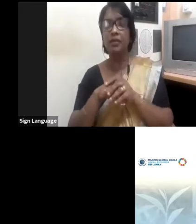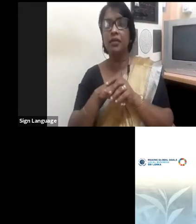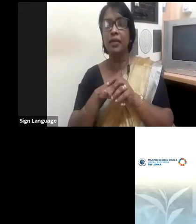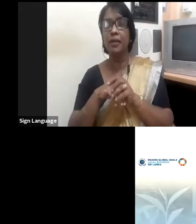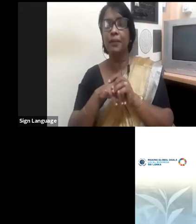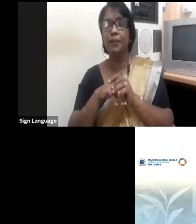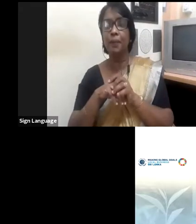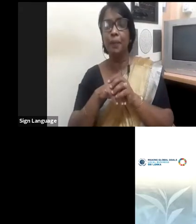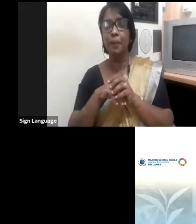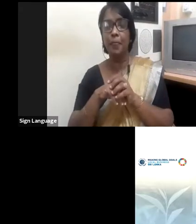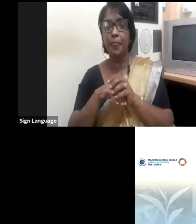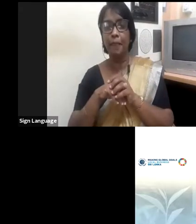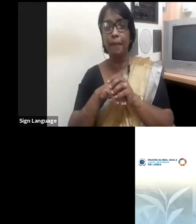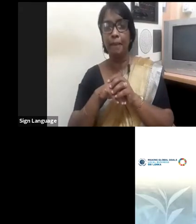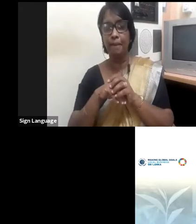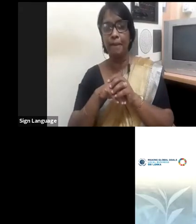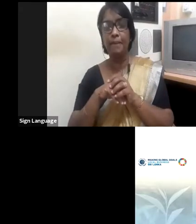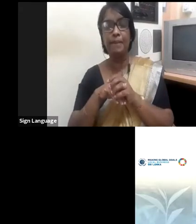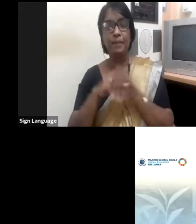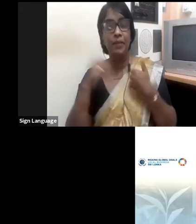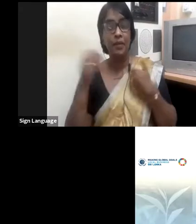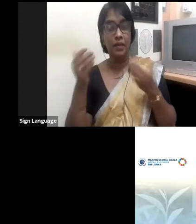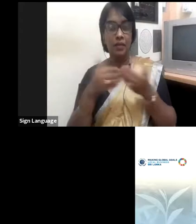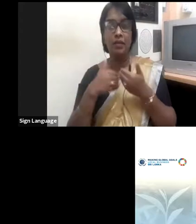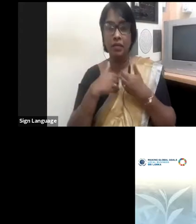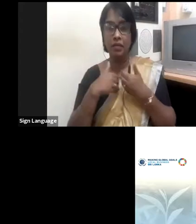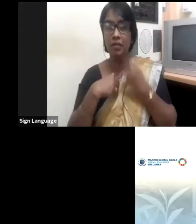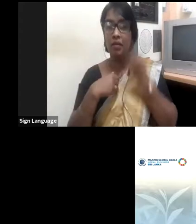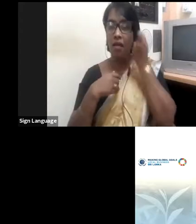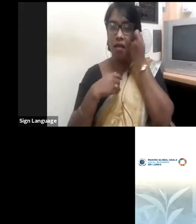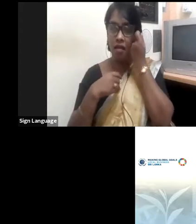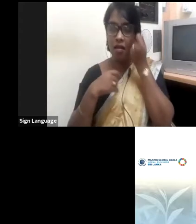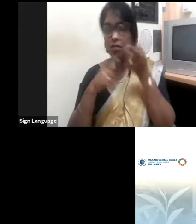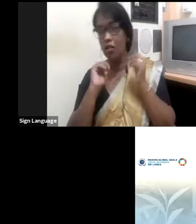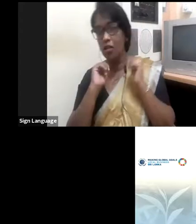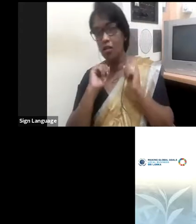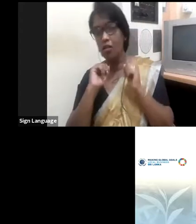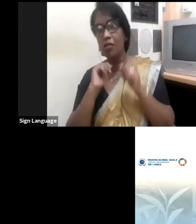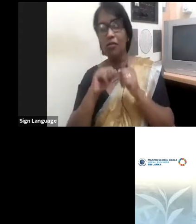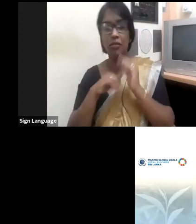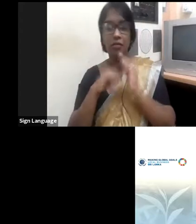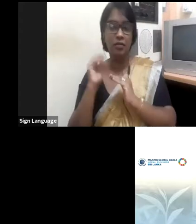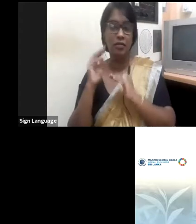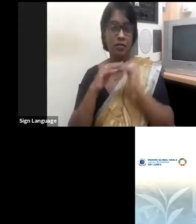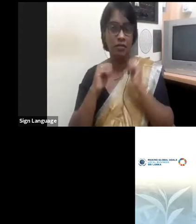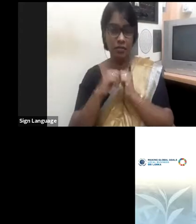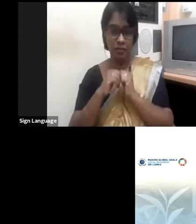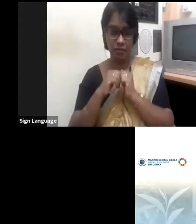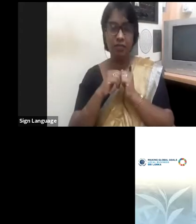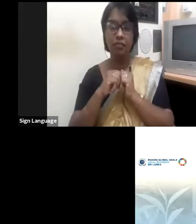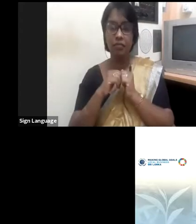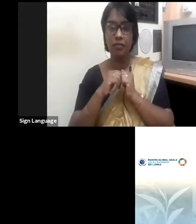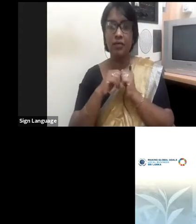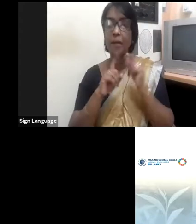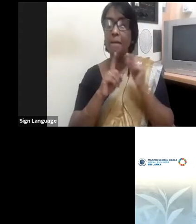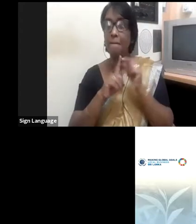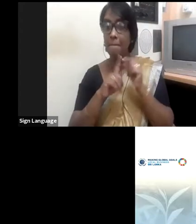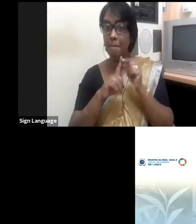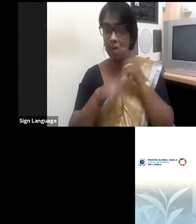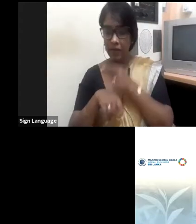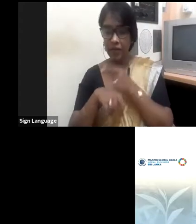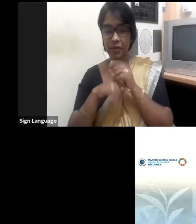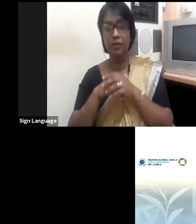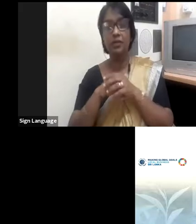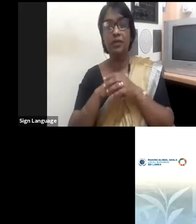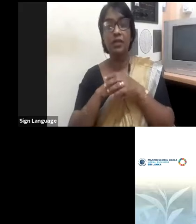thoughts and responses to this question from firstly Pavitra and then Shyamali. And